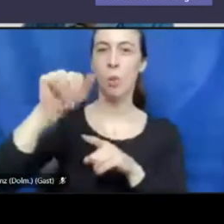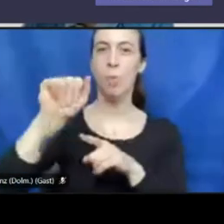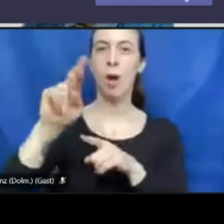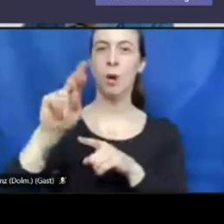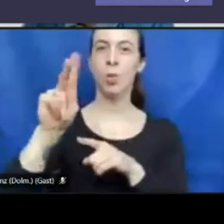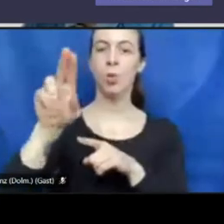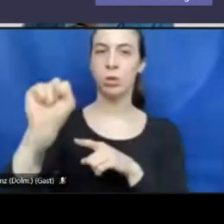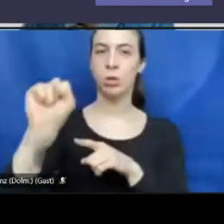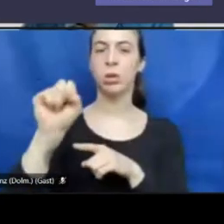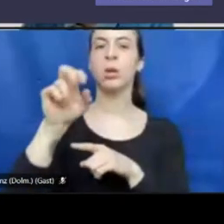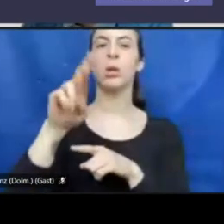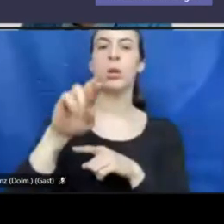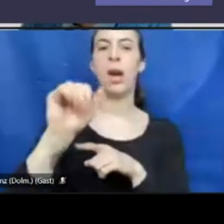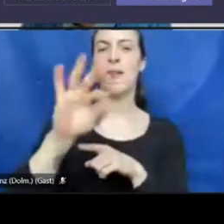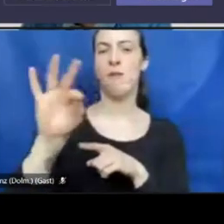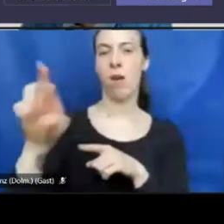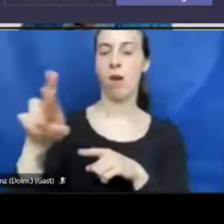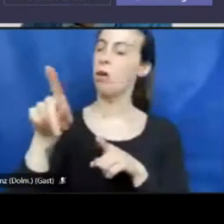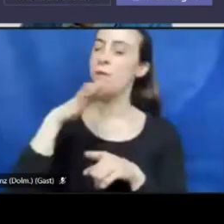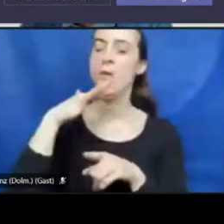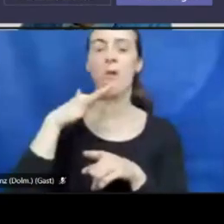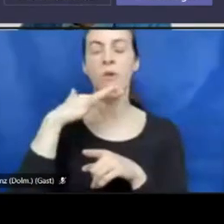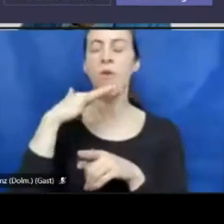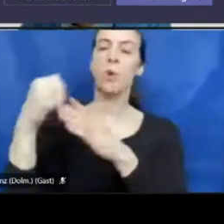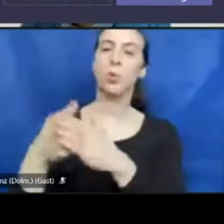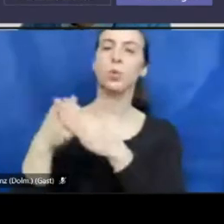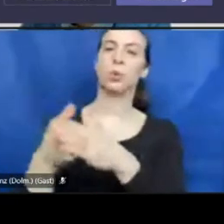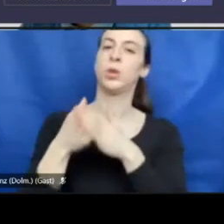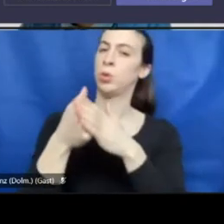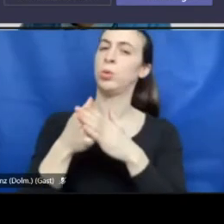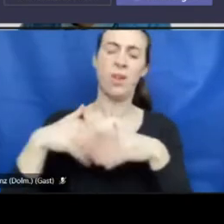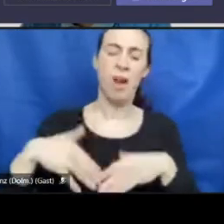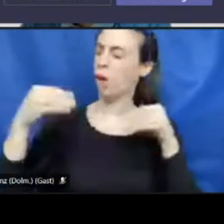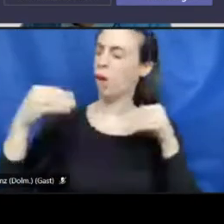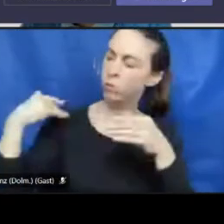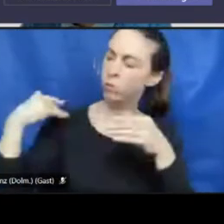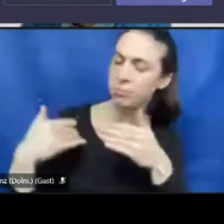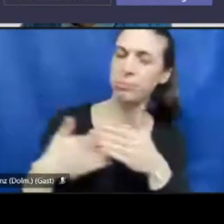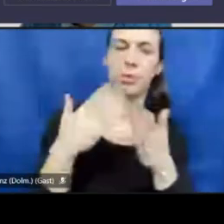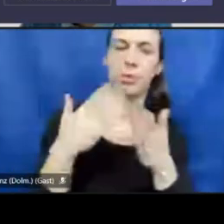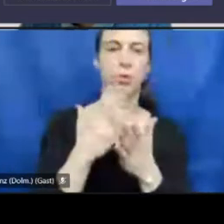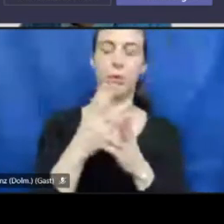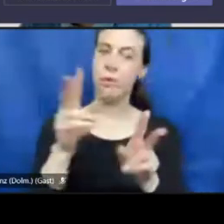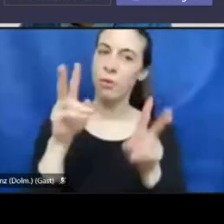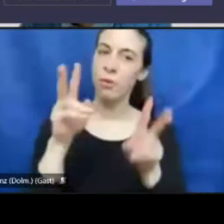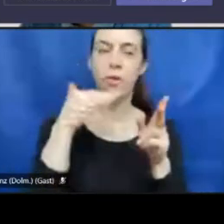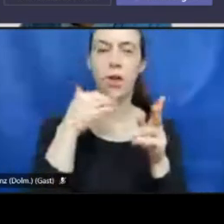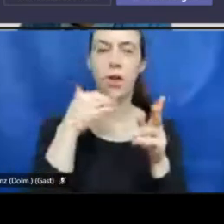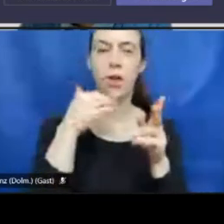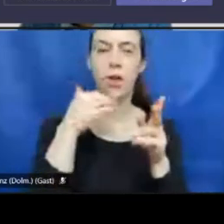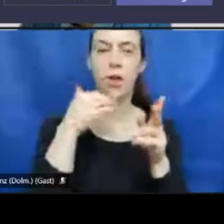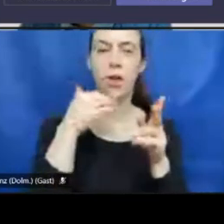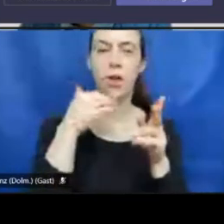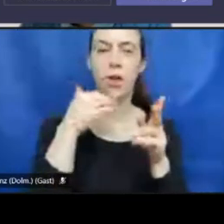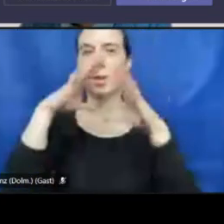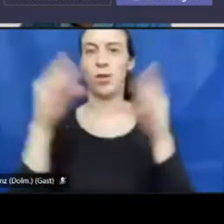supported this partner channel session from day one and who has been very supportive of the Zero Project